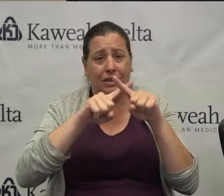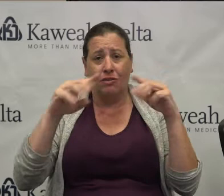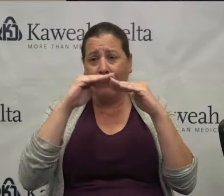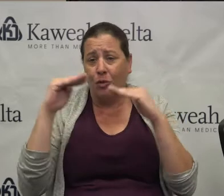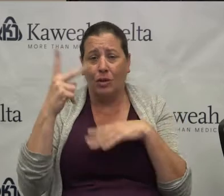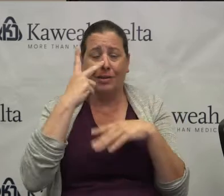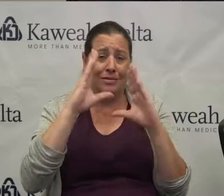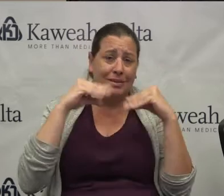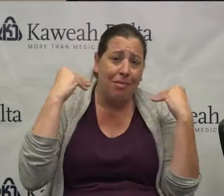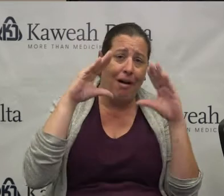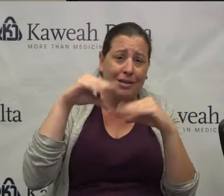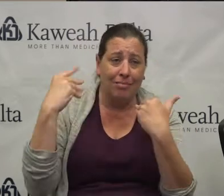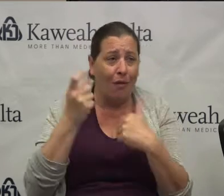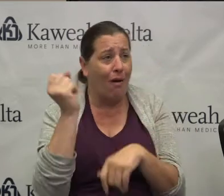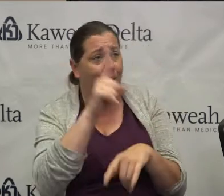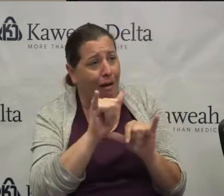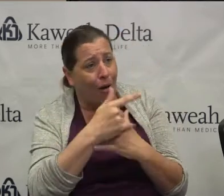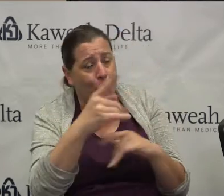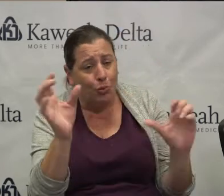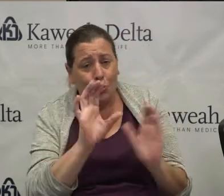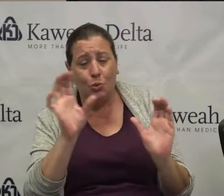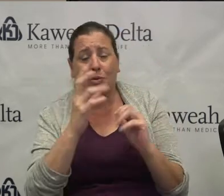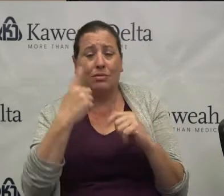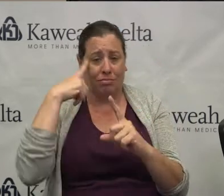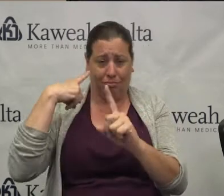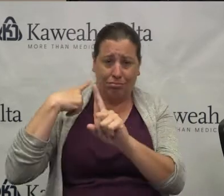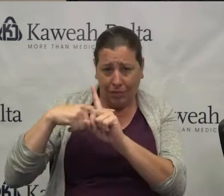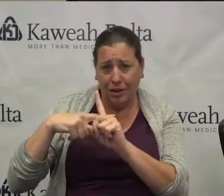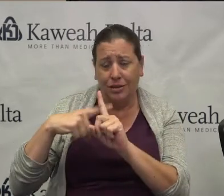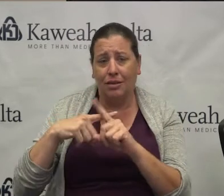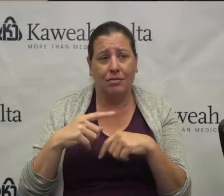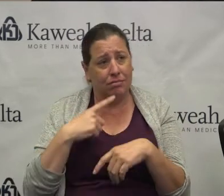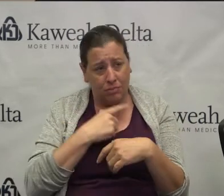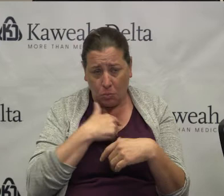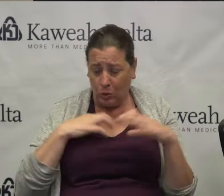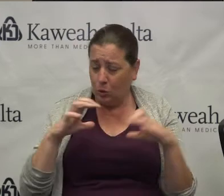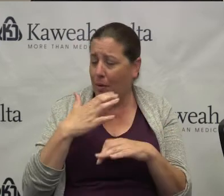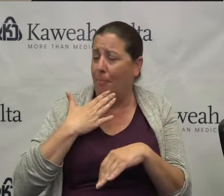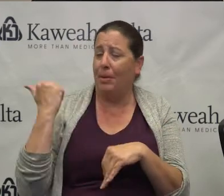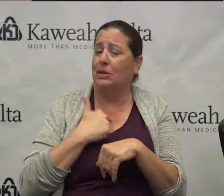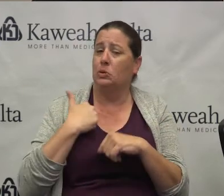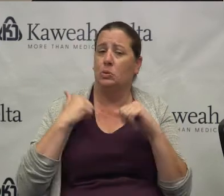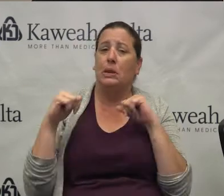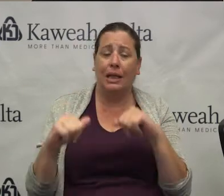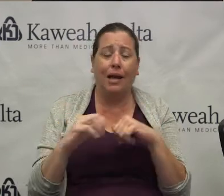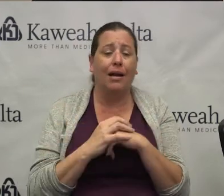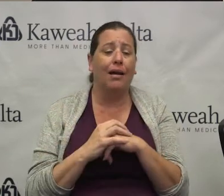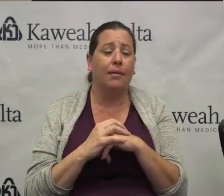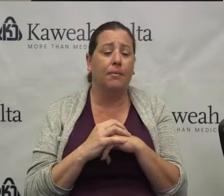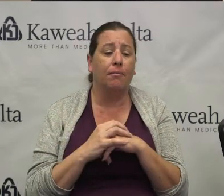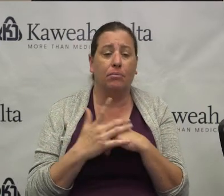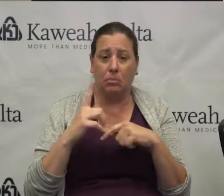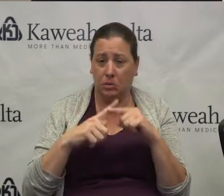smiling and you ask them how they're doing. And, you know, yeah, they're saying, you we're doing our best we can, but we